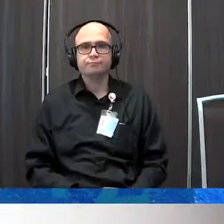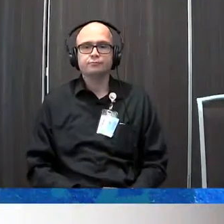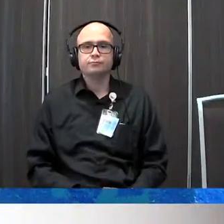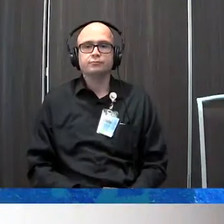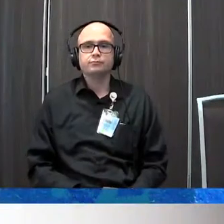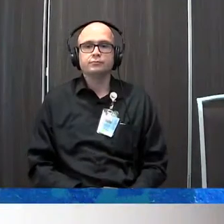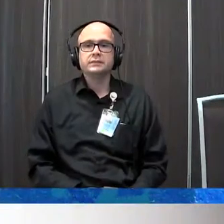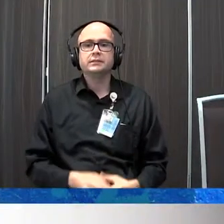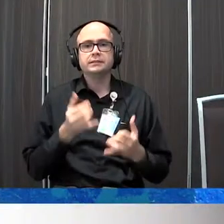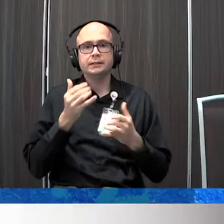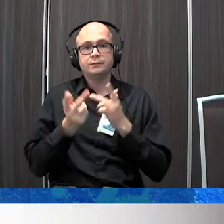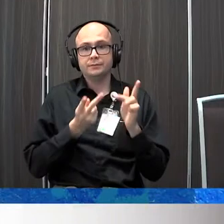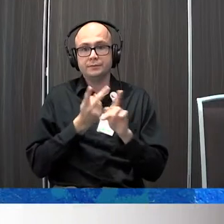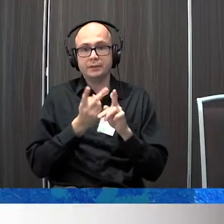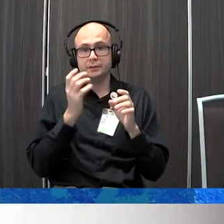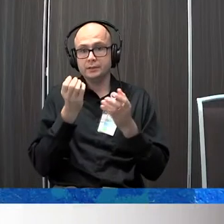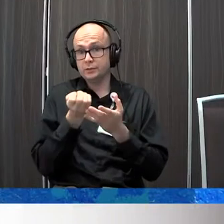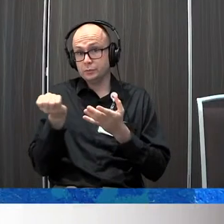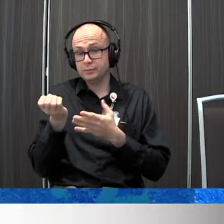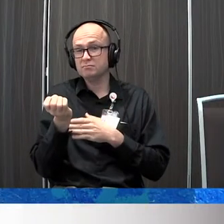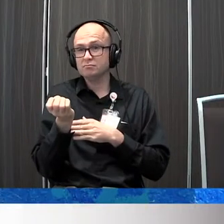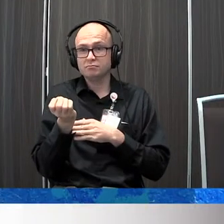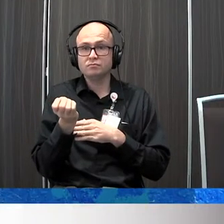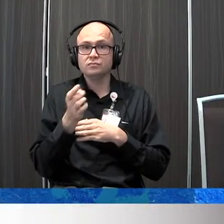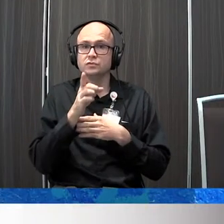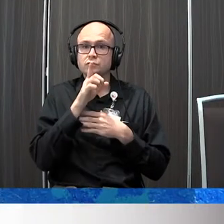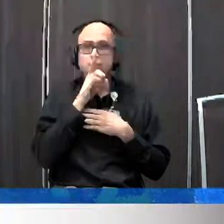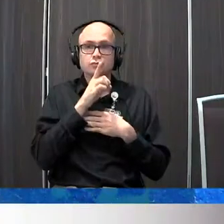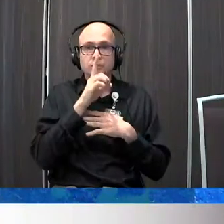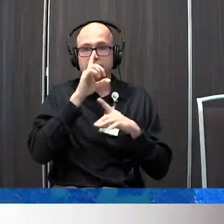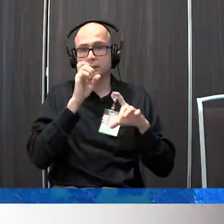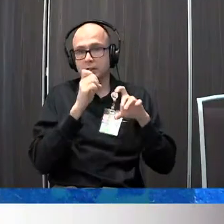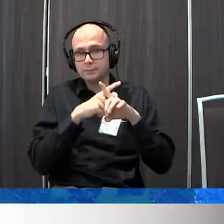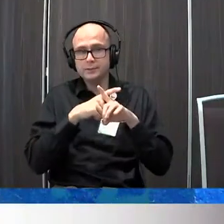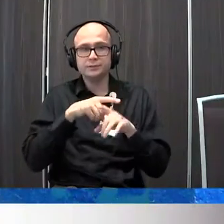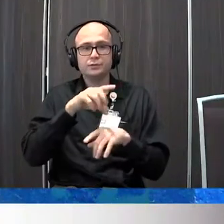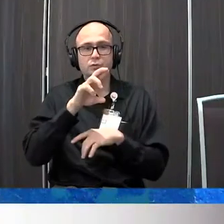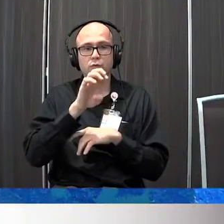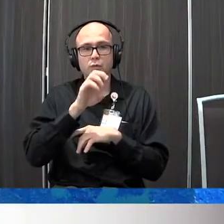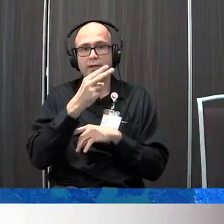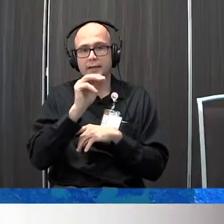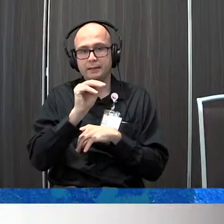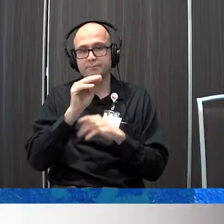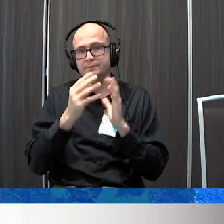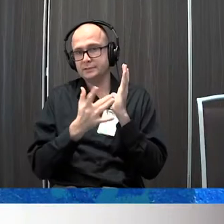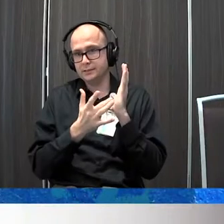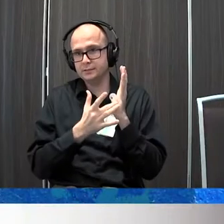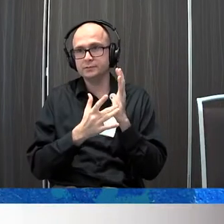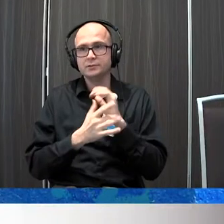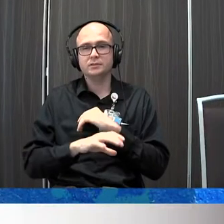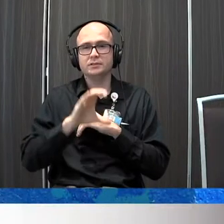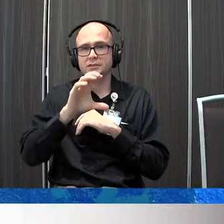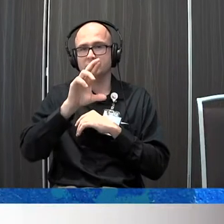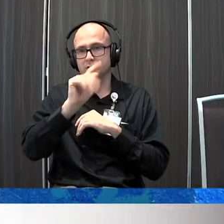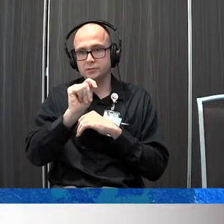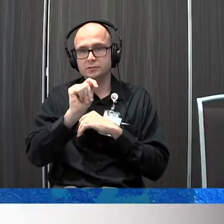now the type of equipment that we are talking about really is its term complex rehab technology just to give you an aside the other term